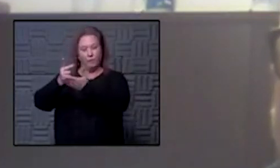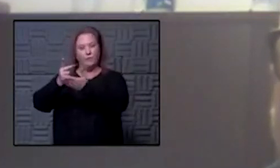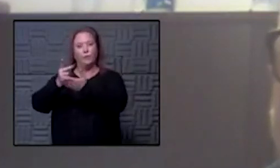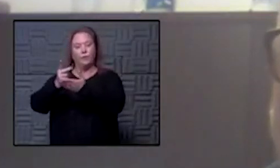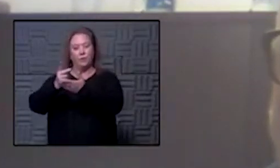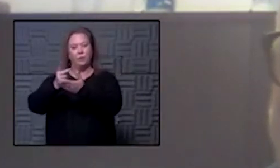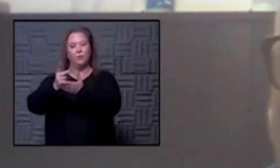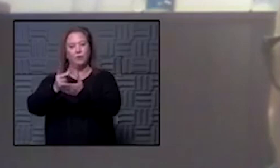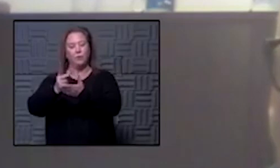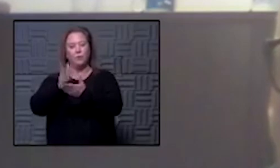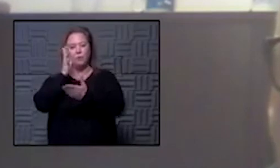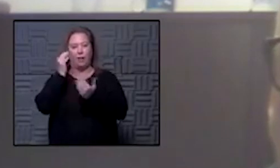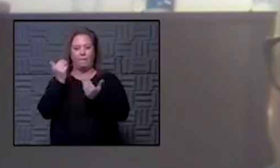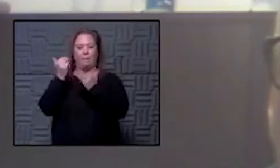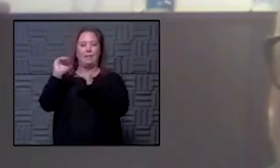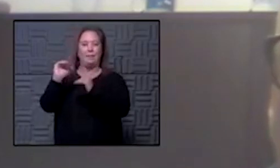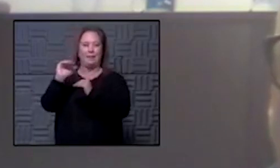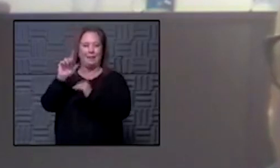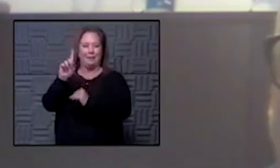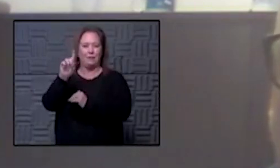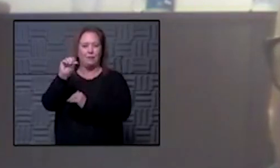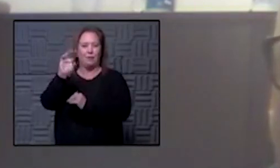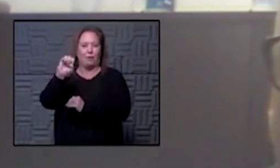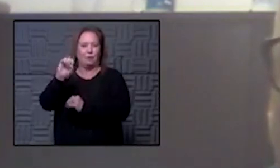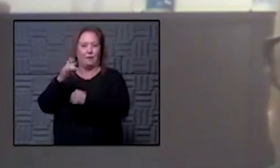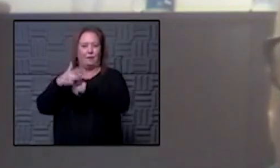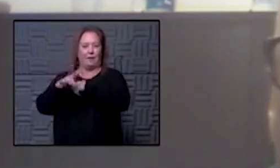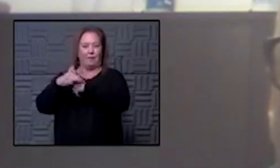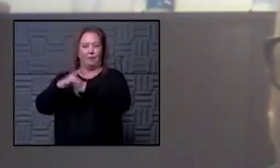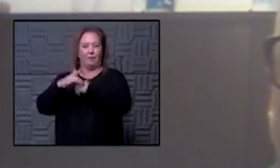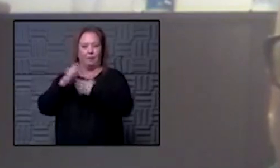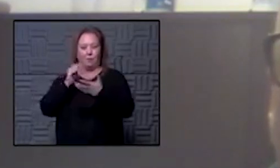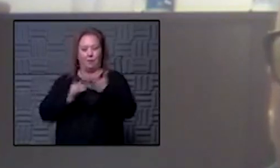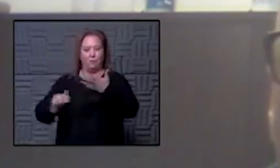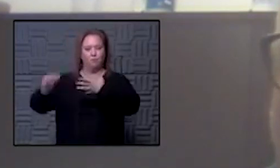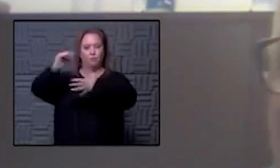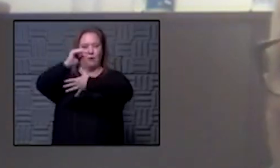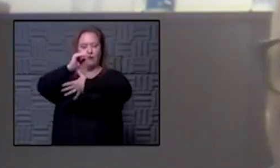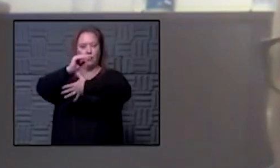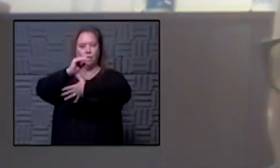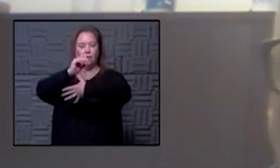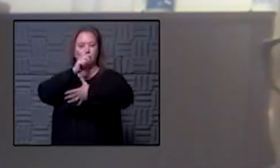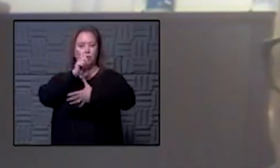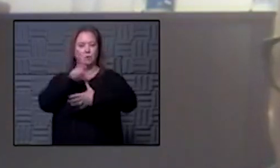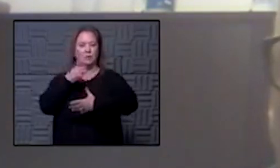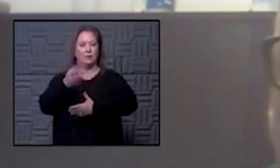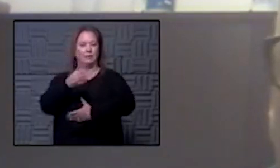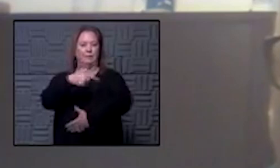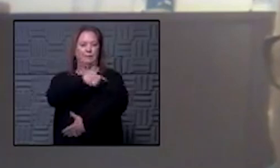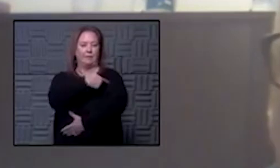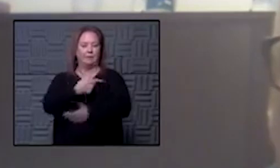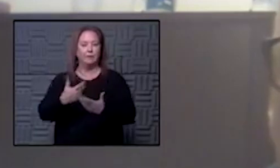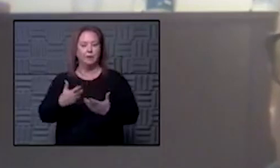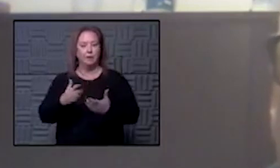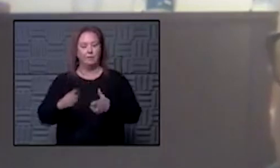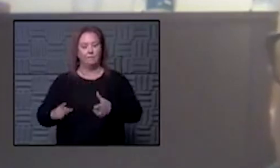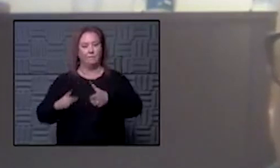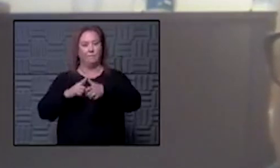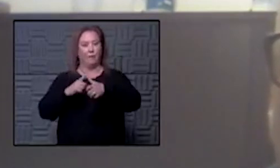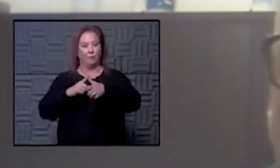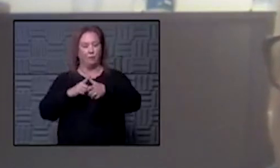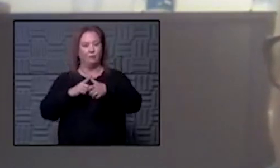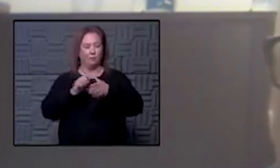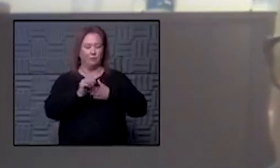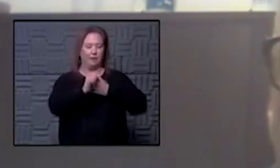have uh some very limited doses available and we'll be prioritizing those uh we are focusing those uh first ones as being